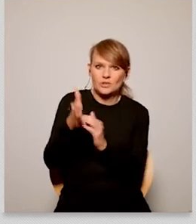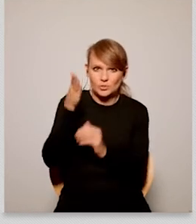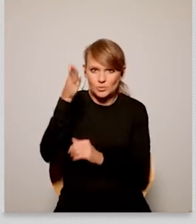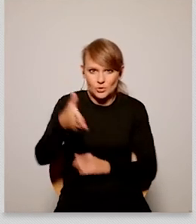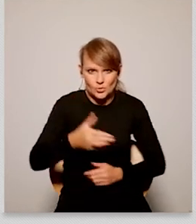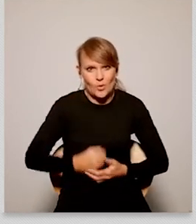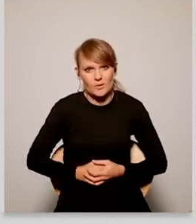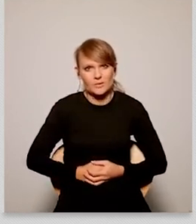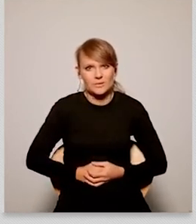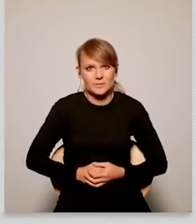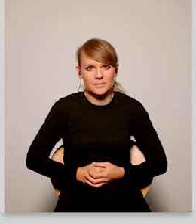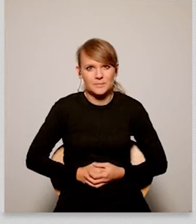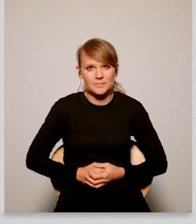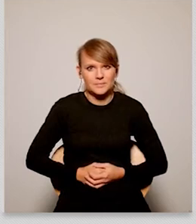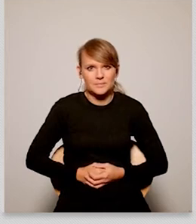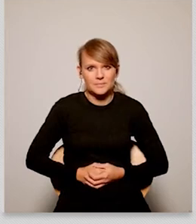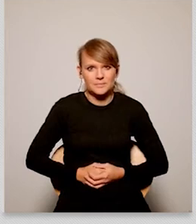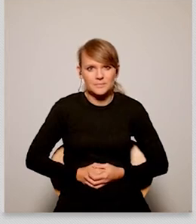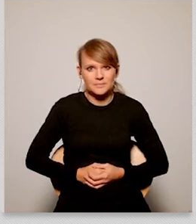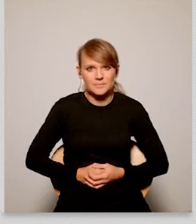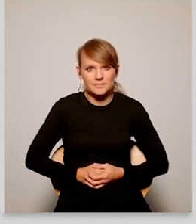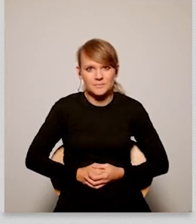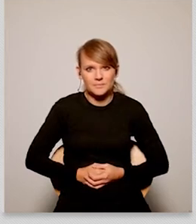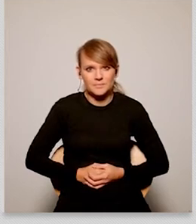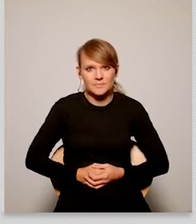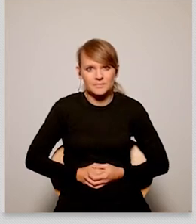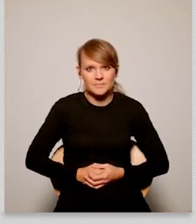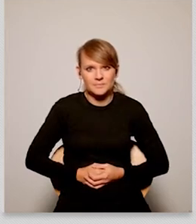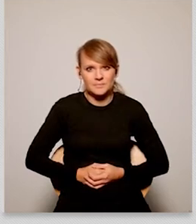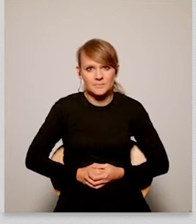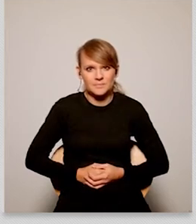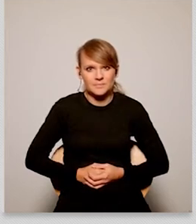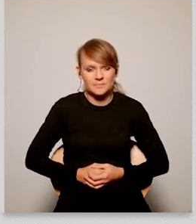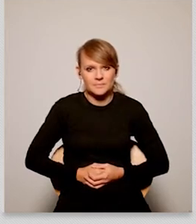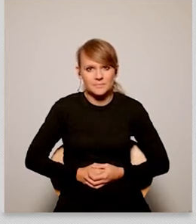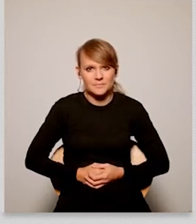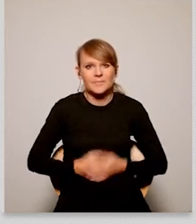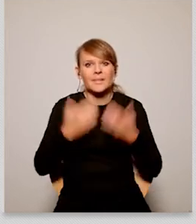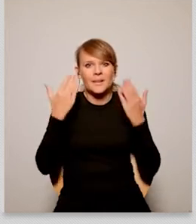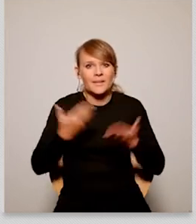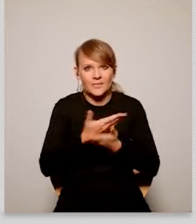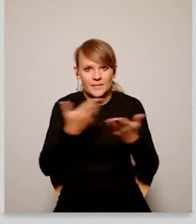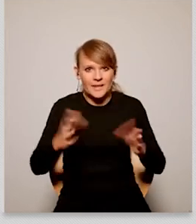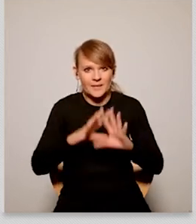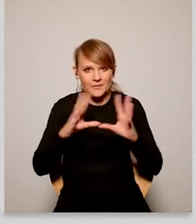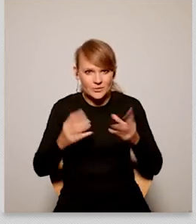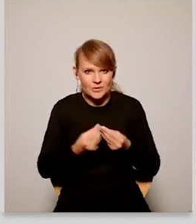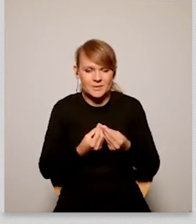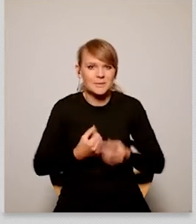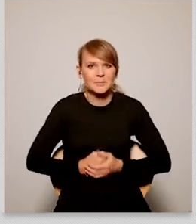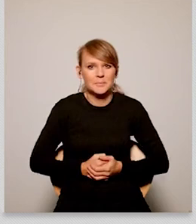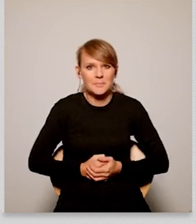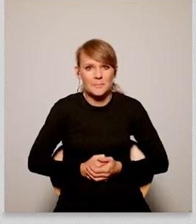given this implementation phase of the green transition thank you for having me good afternoon everyone